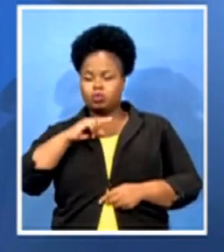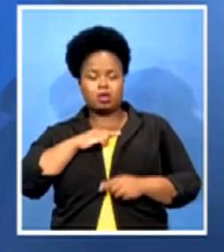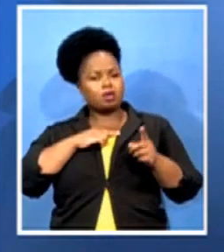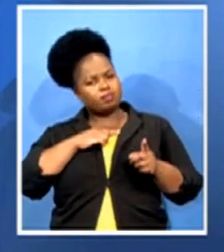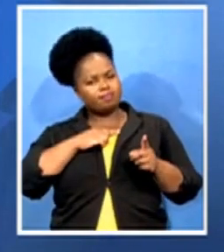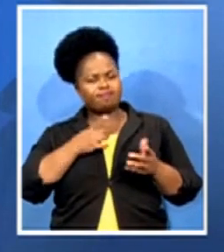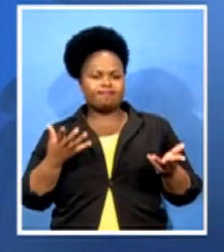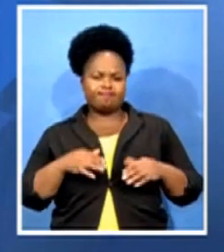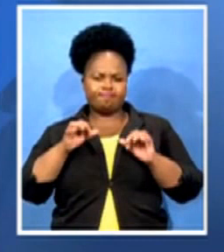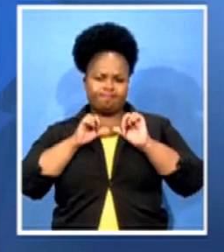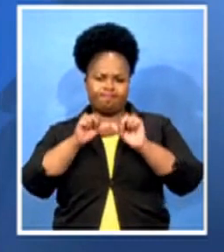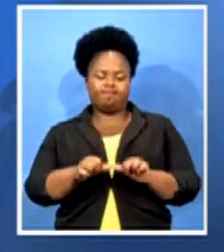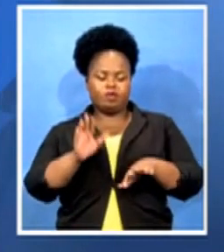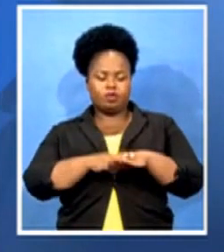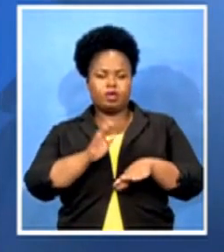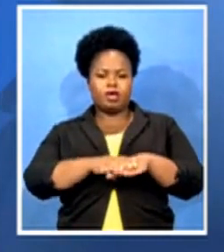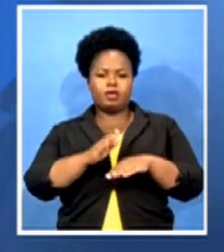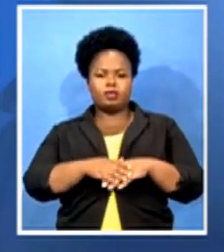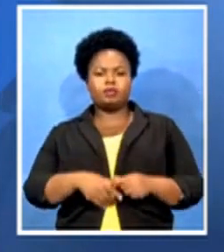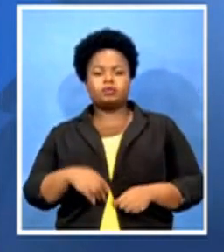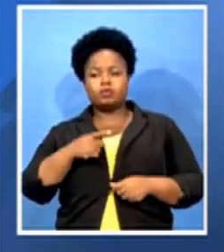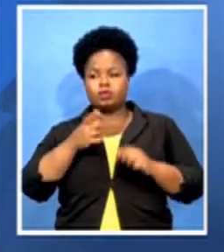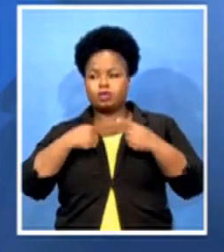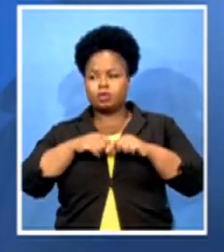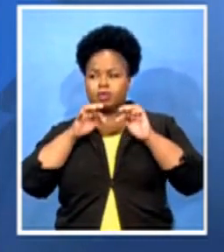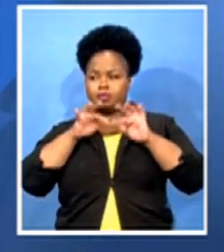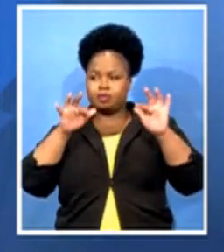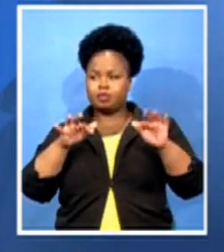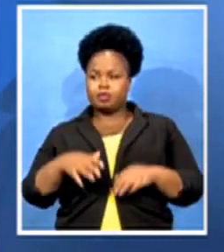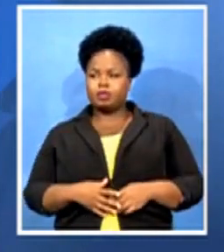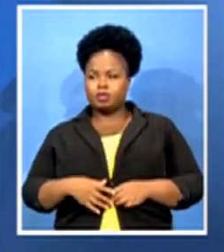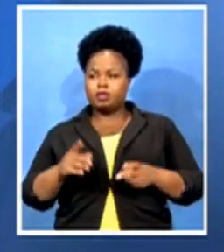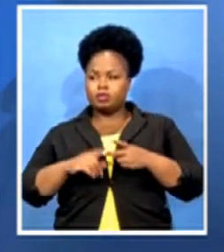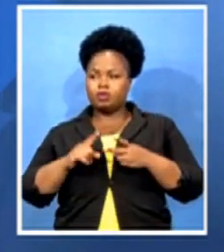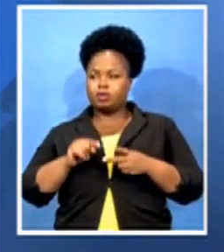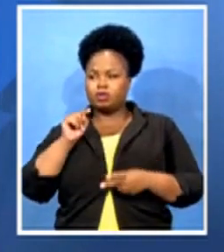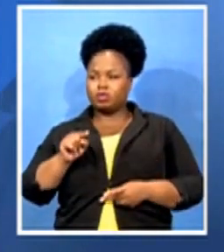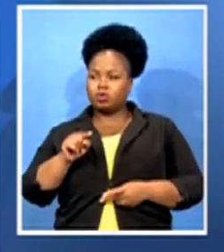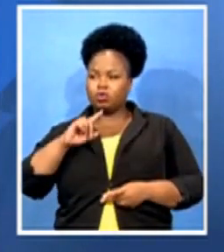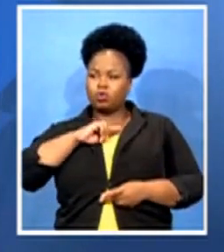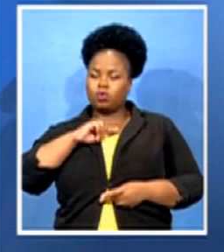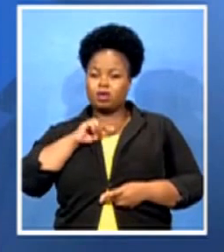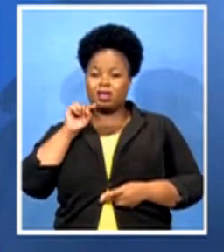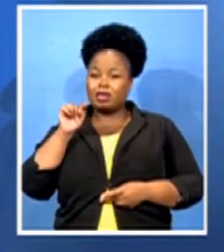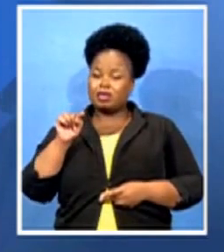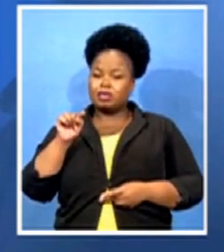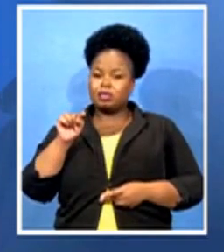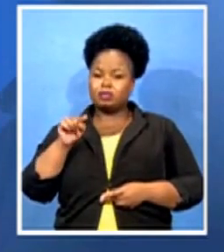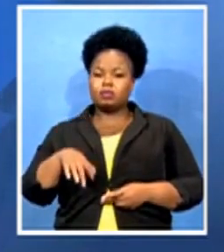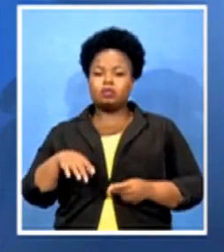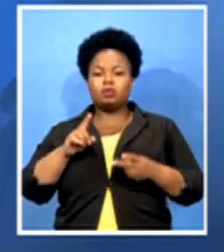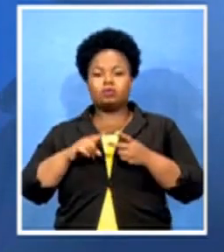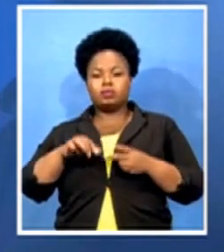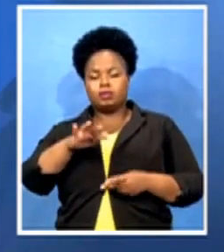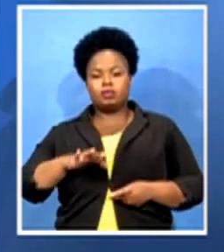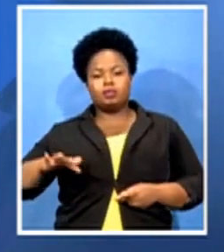to our people to say, can they please stay at home? Because if they do that, they will be able to protect not only themselves and also